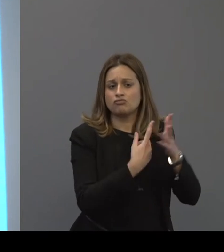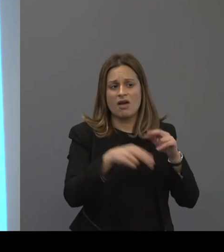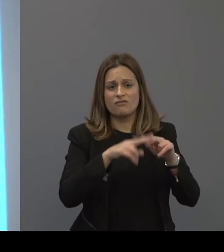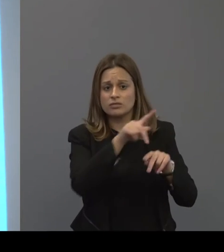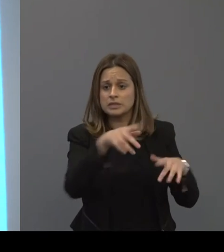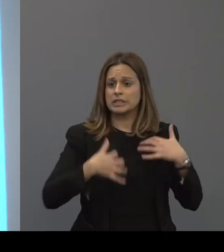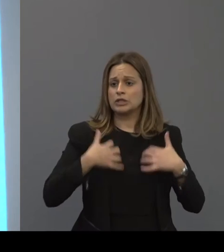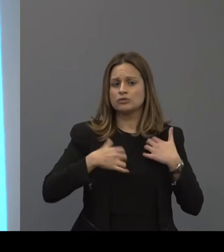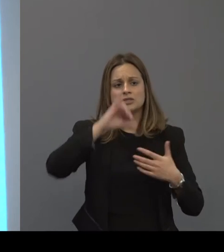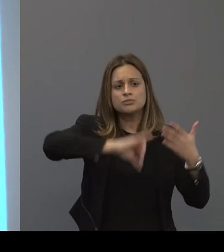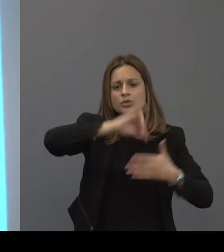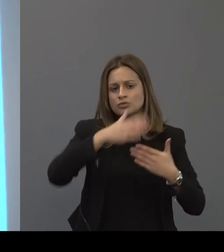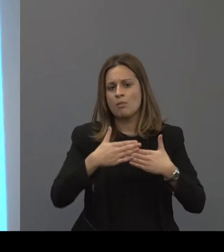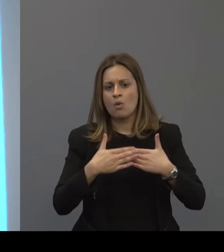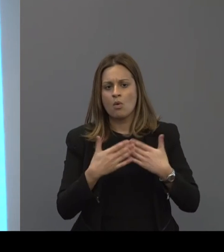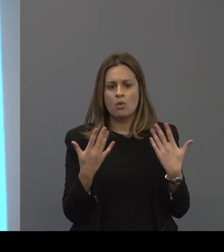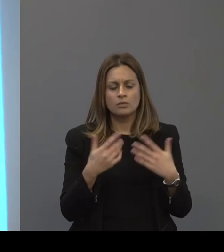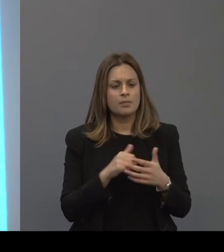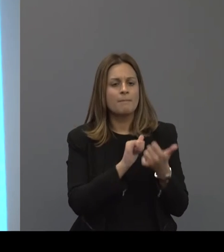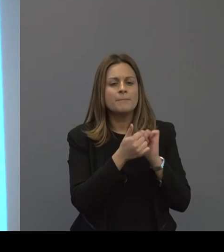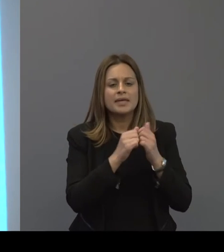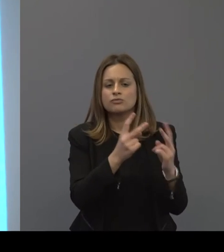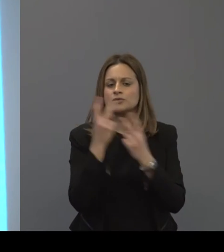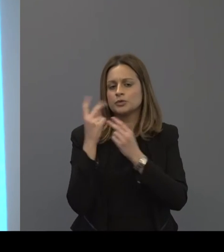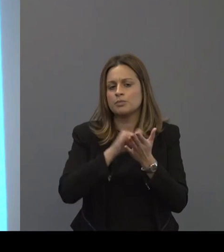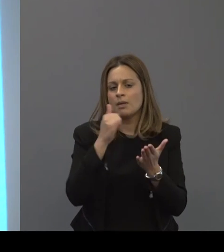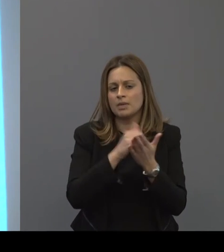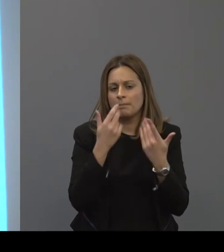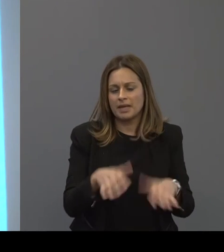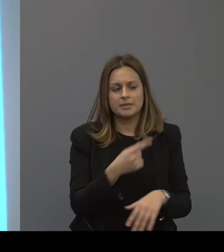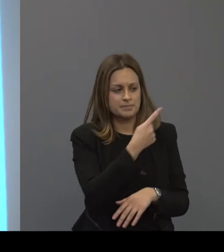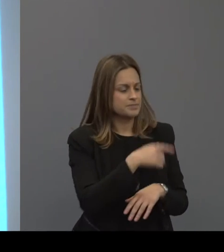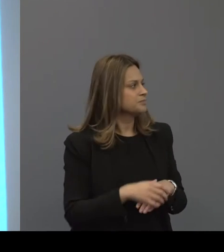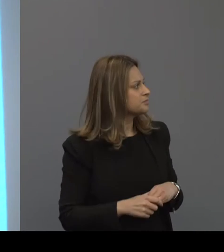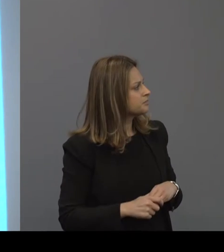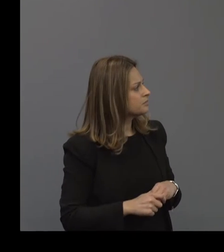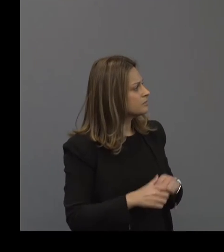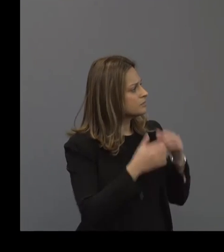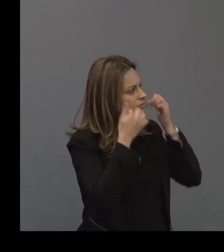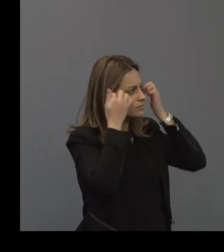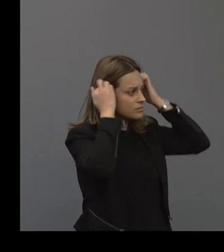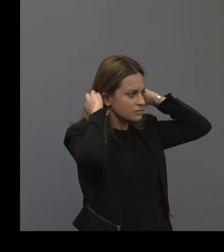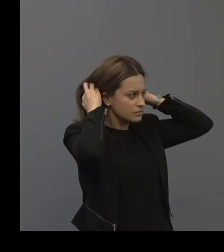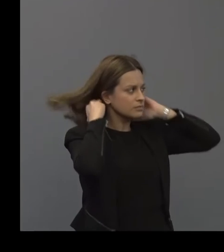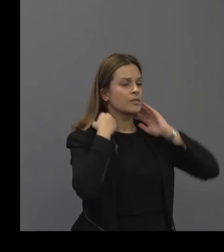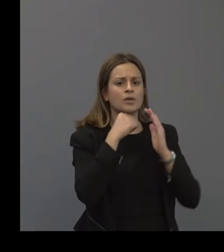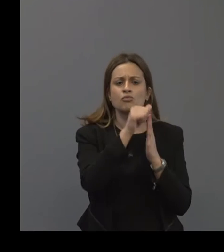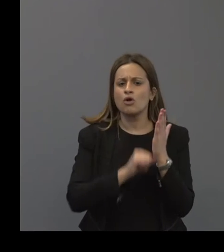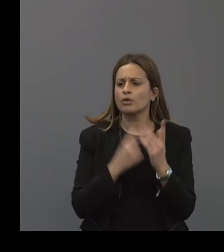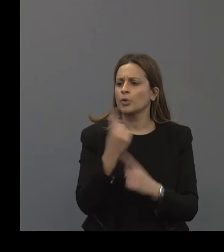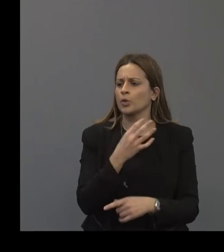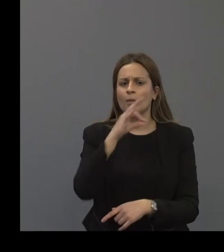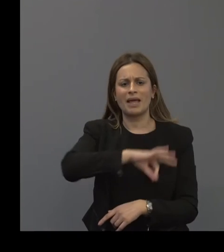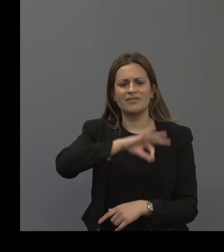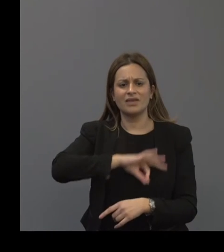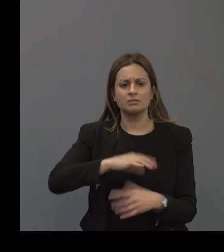for those of you interested in more of the peer-reviewed publications. So who benefits from this program? Well